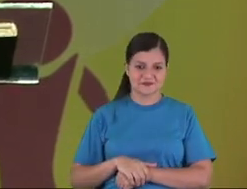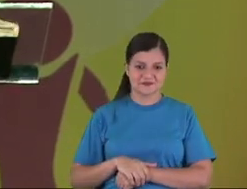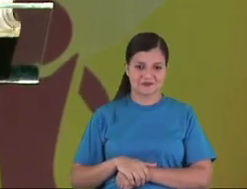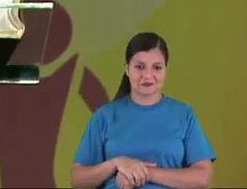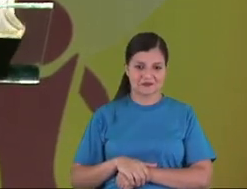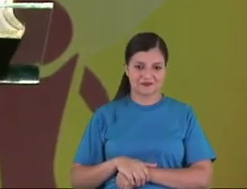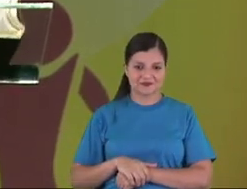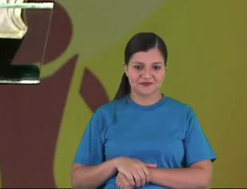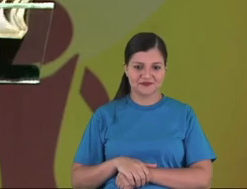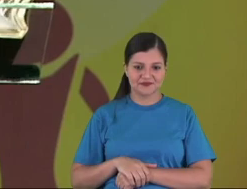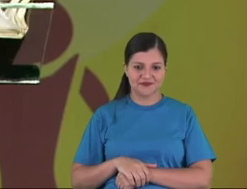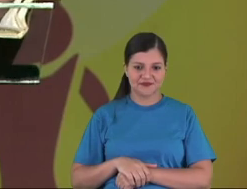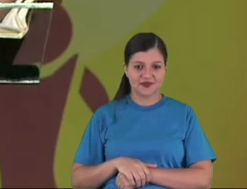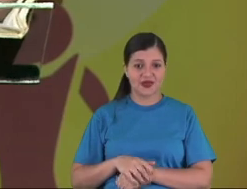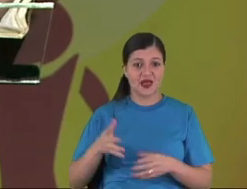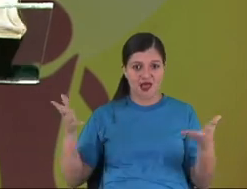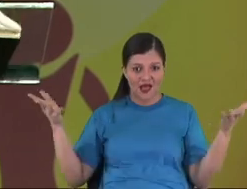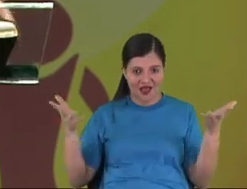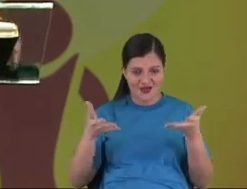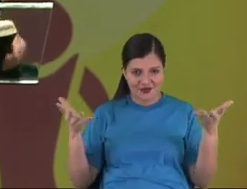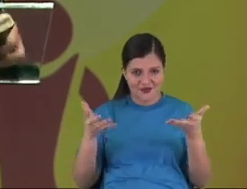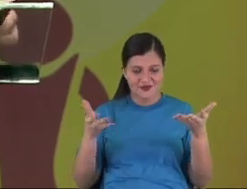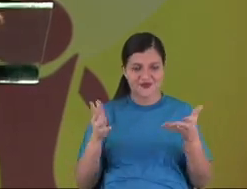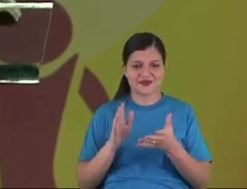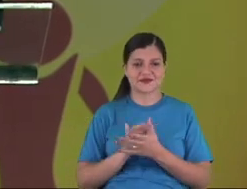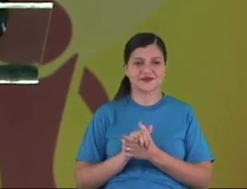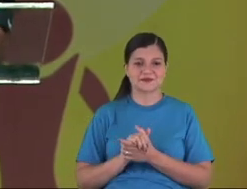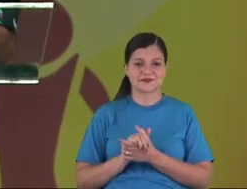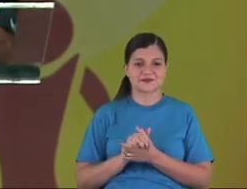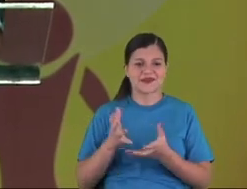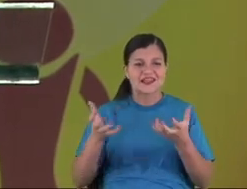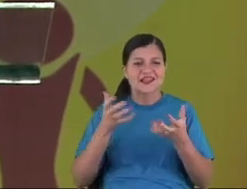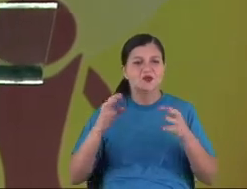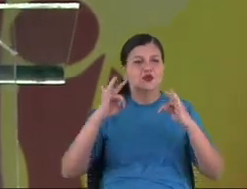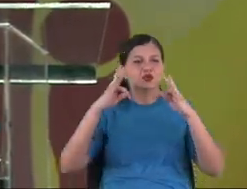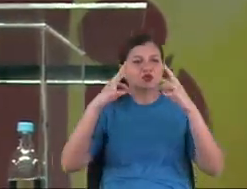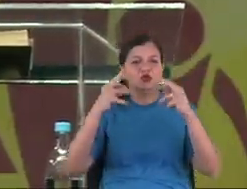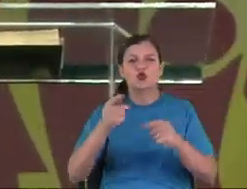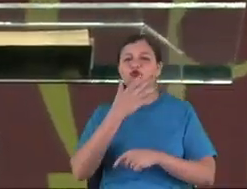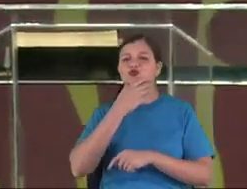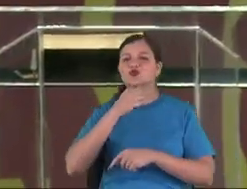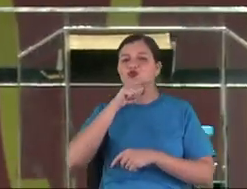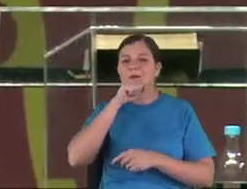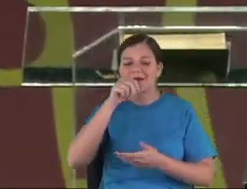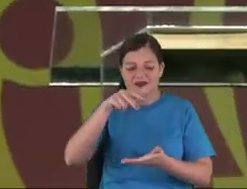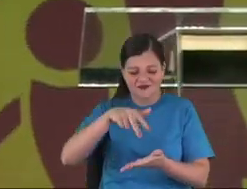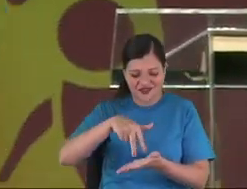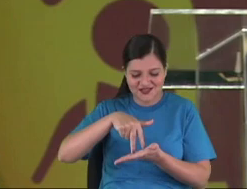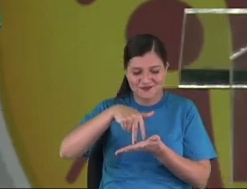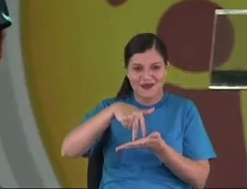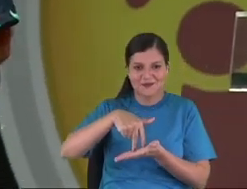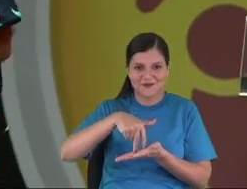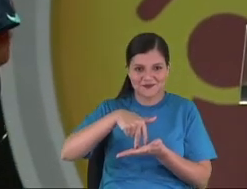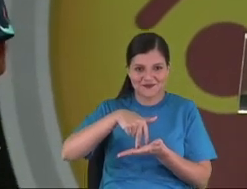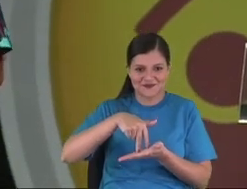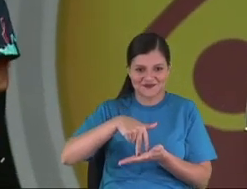Well, in this moment, I want that every father here will stand up here.